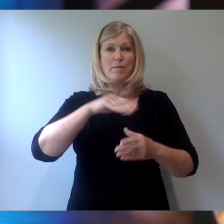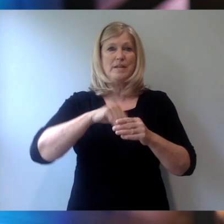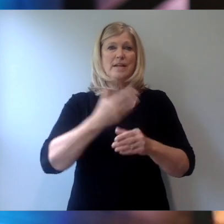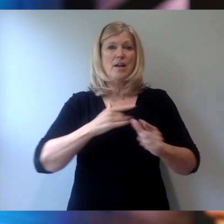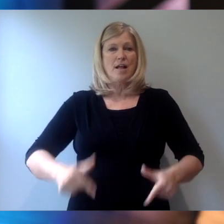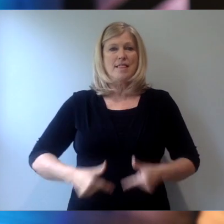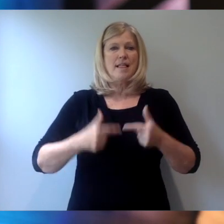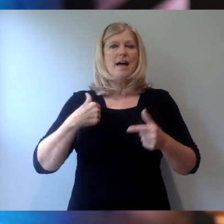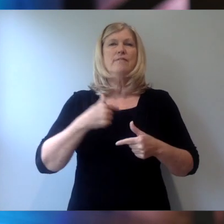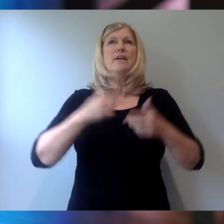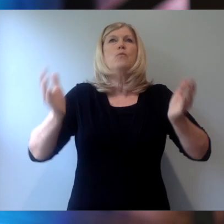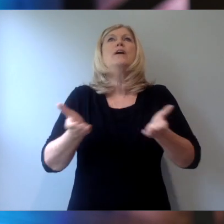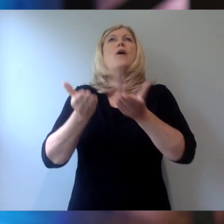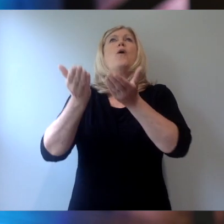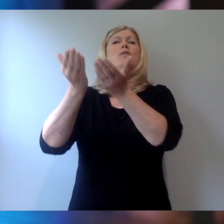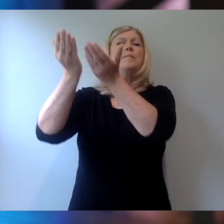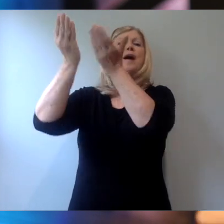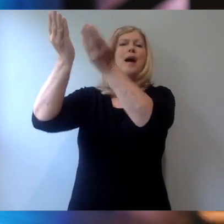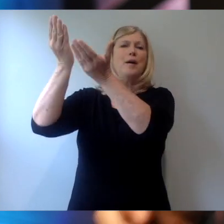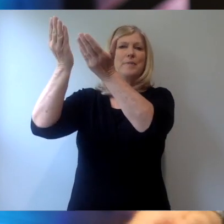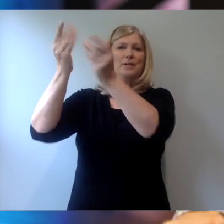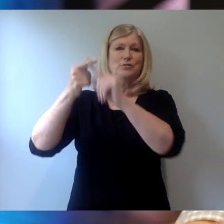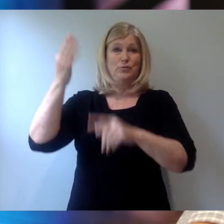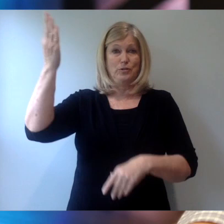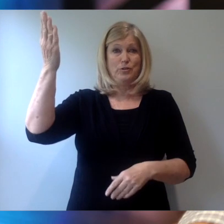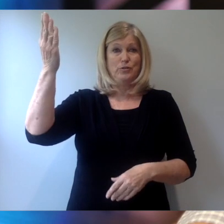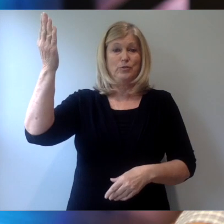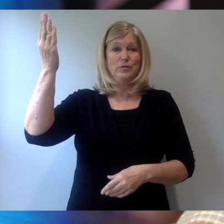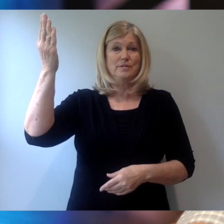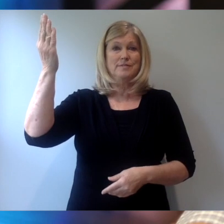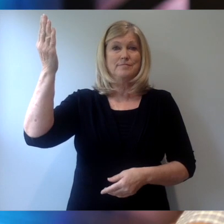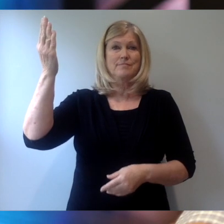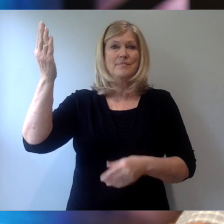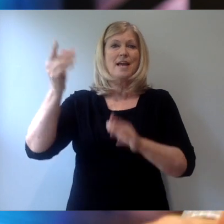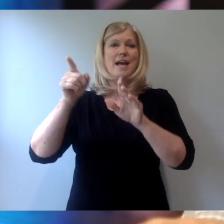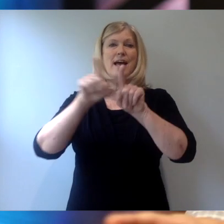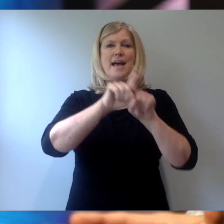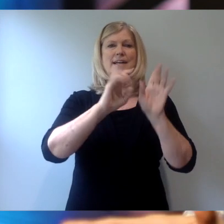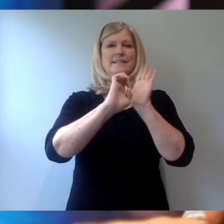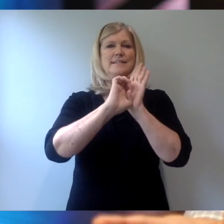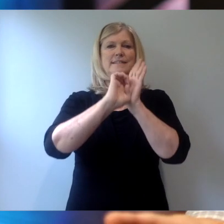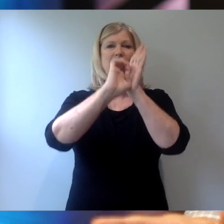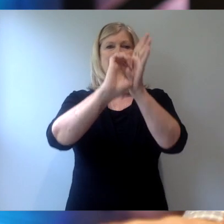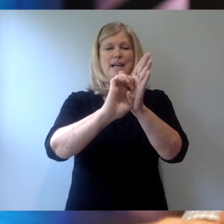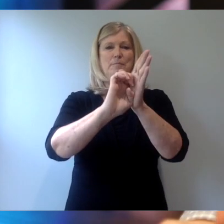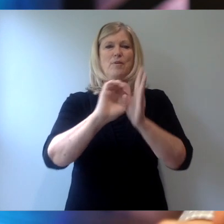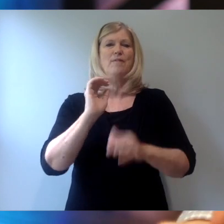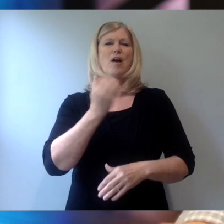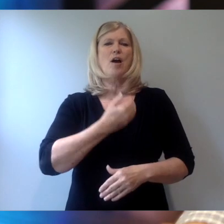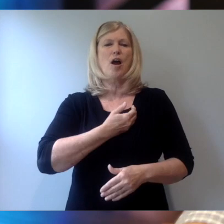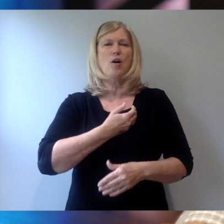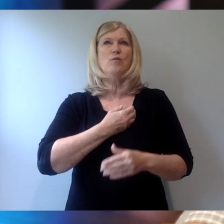hold them up to you as demonstrations of our own gratefulness and